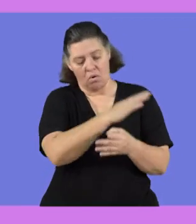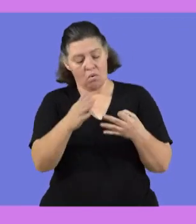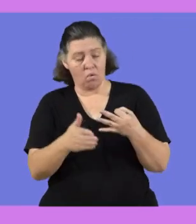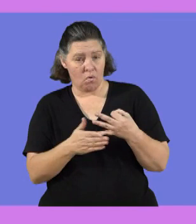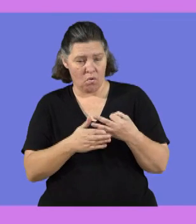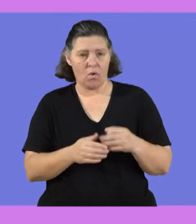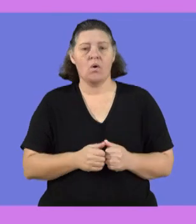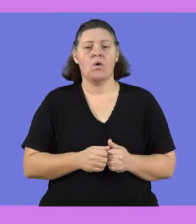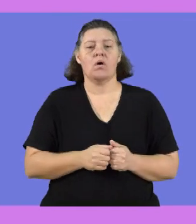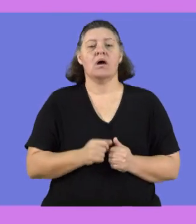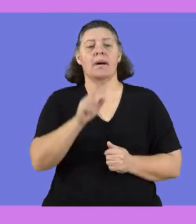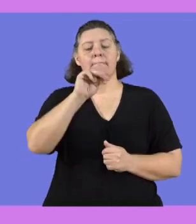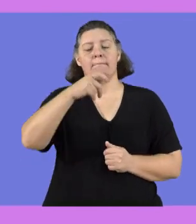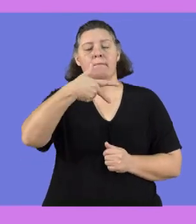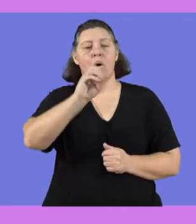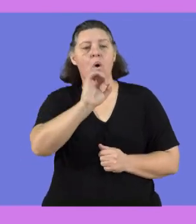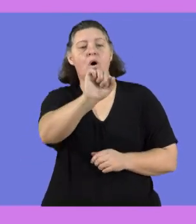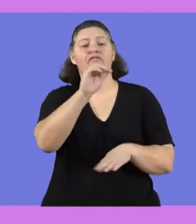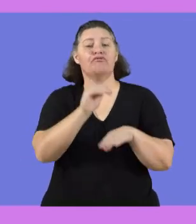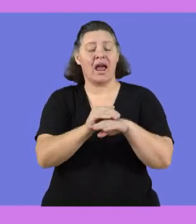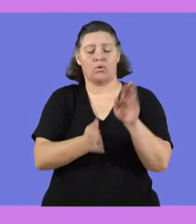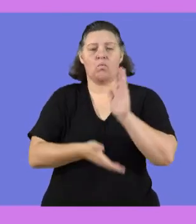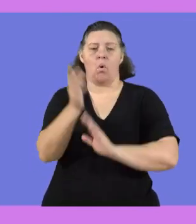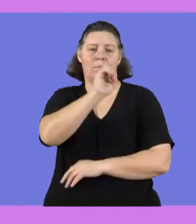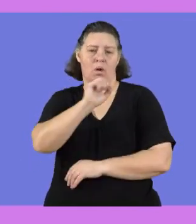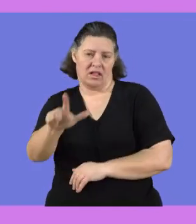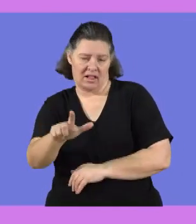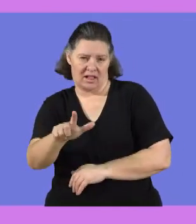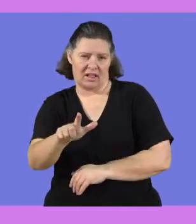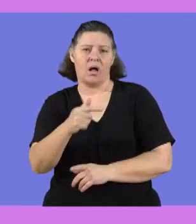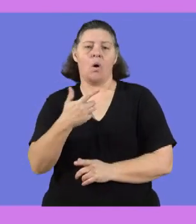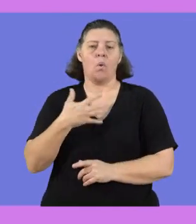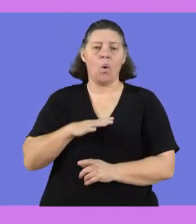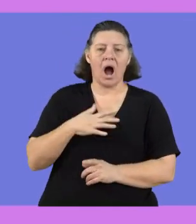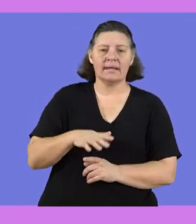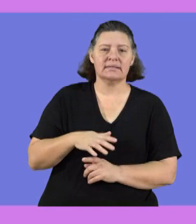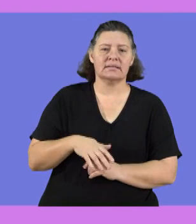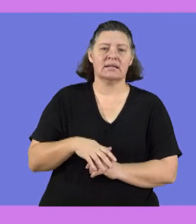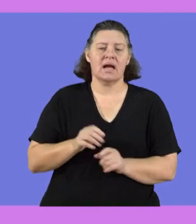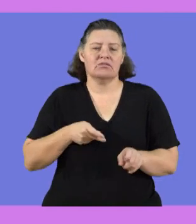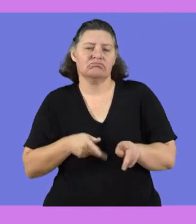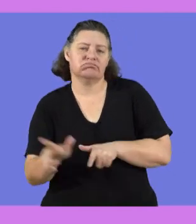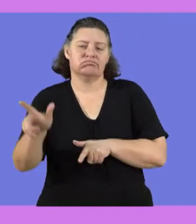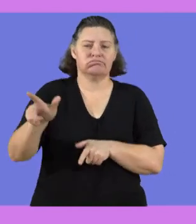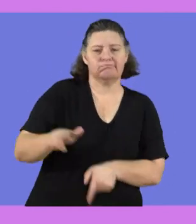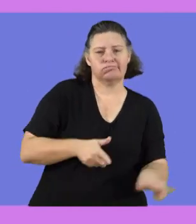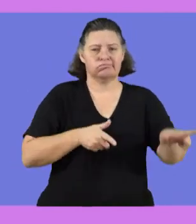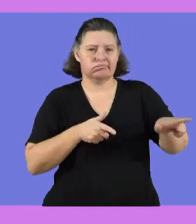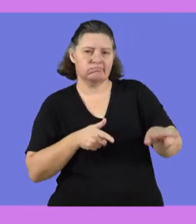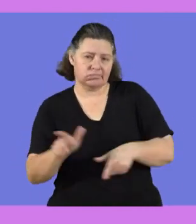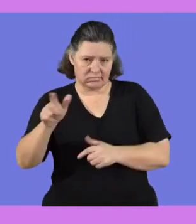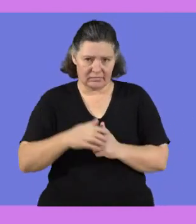next slide where we are practicing. Mpo and his friends went to the mall for an ice skating session.